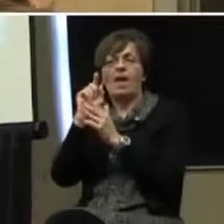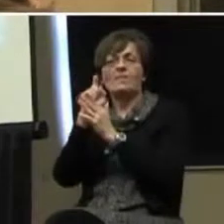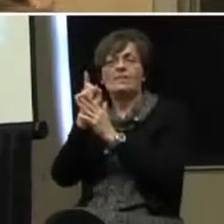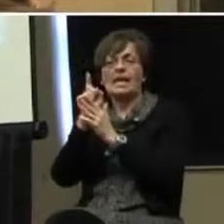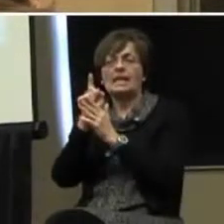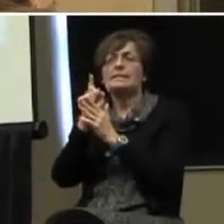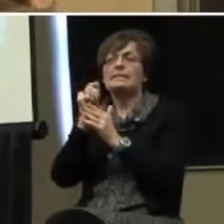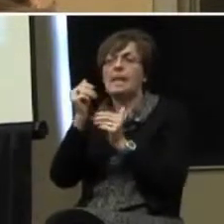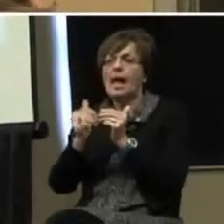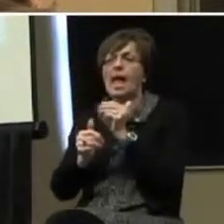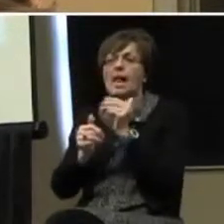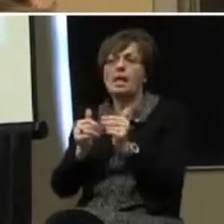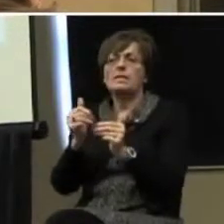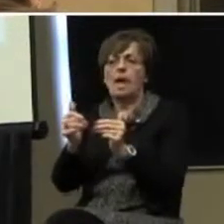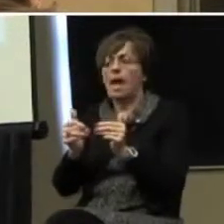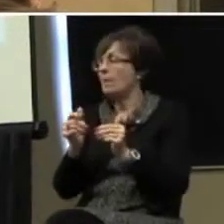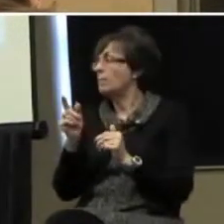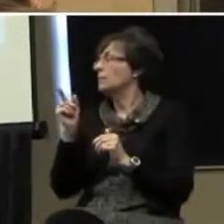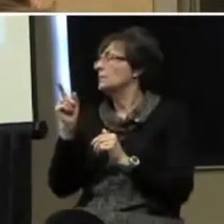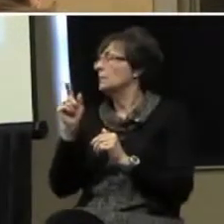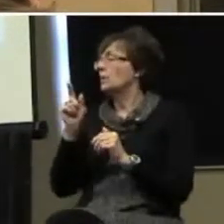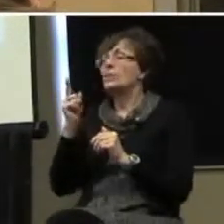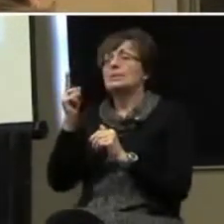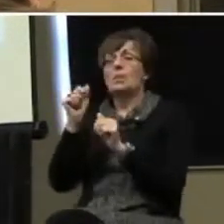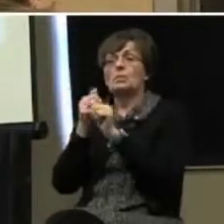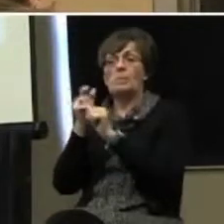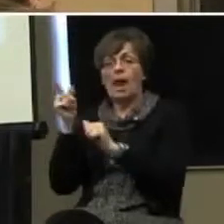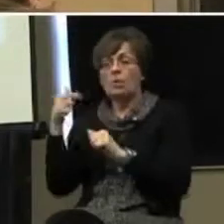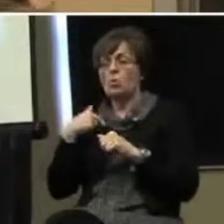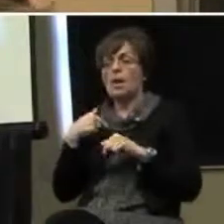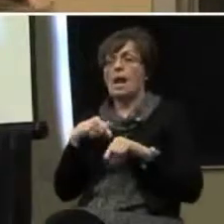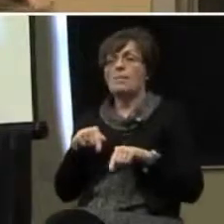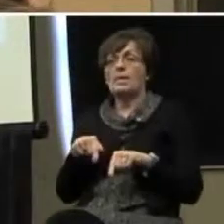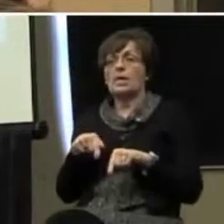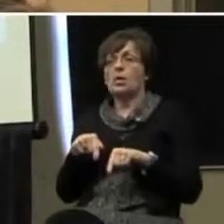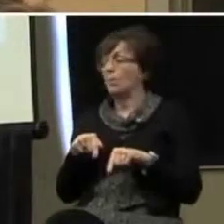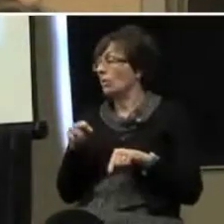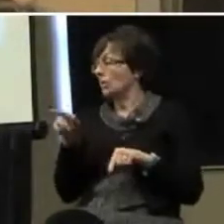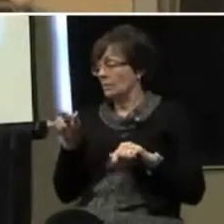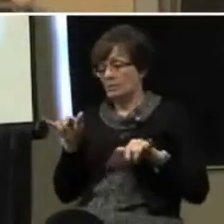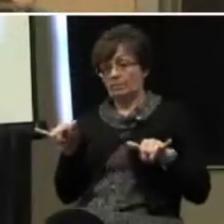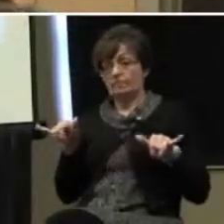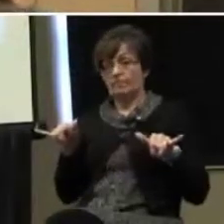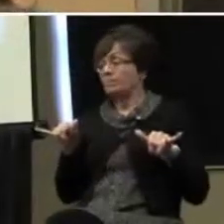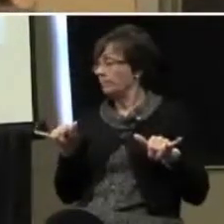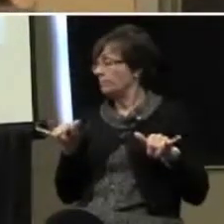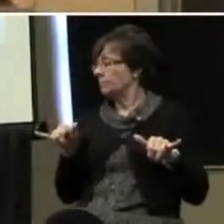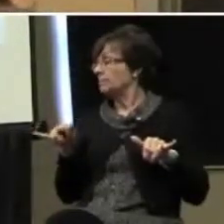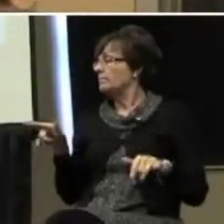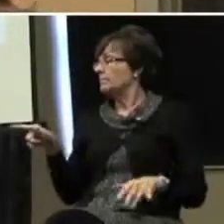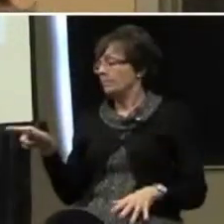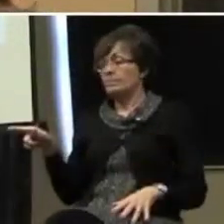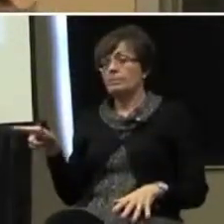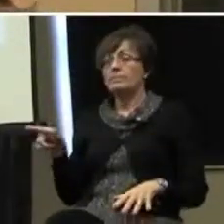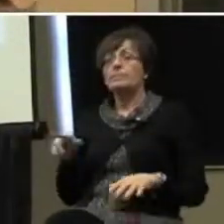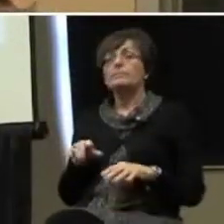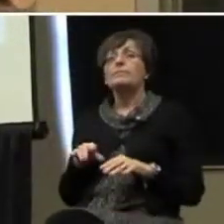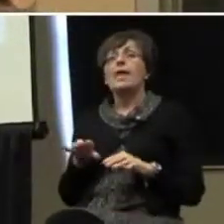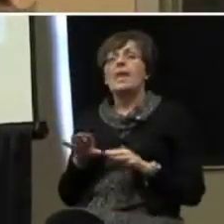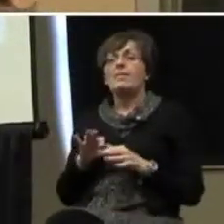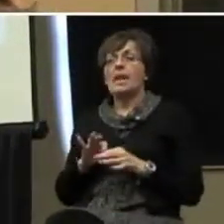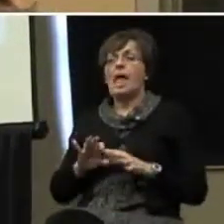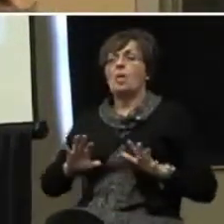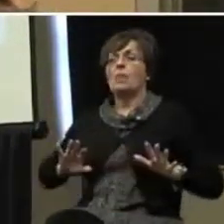at a time, okay? Somebody behind her, I'm right here. And then if she's not moving, I'm just going to like slowly release,